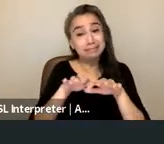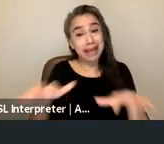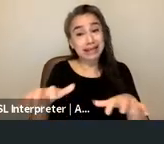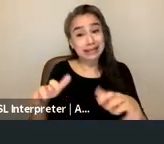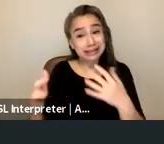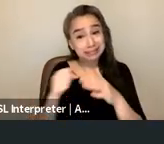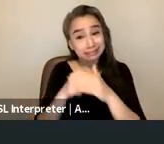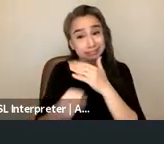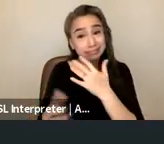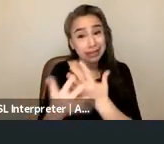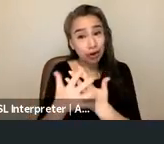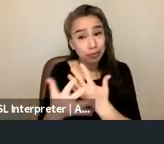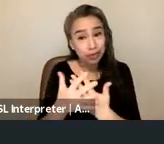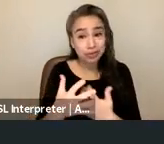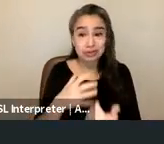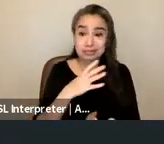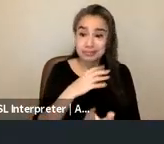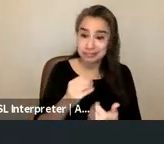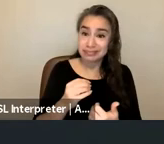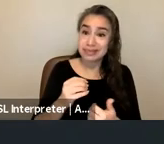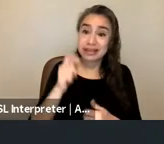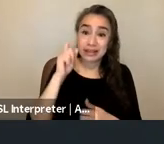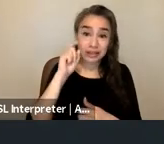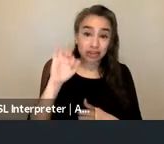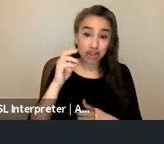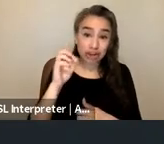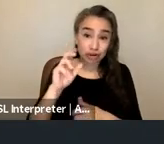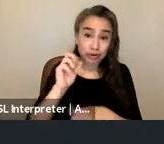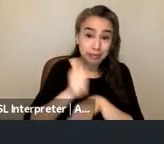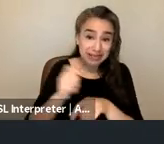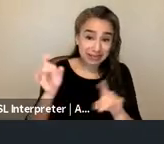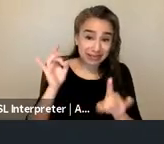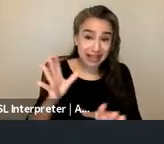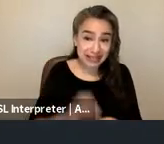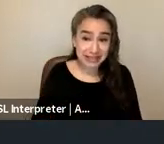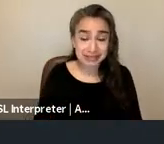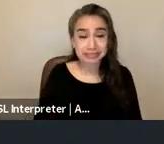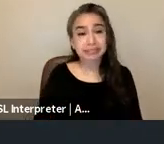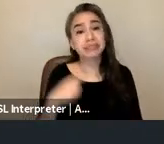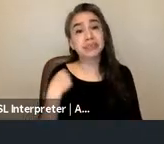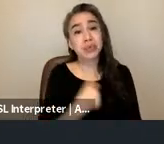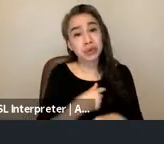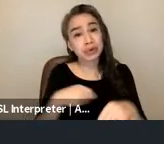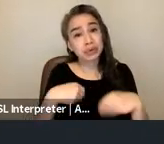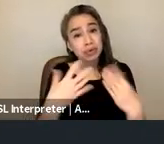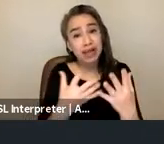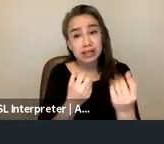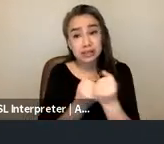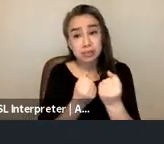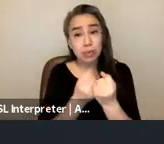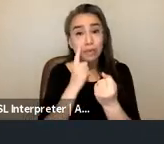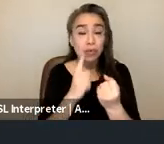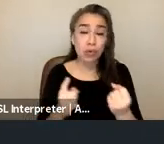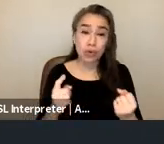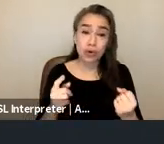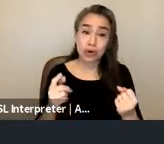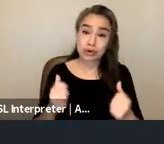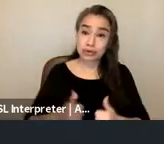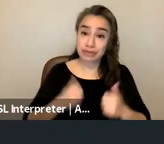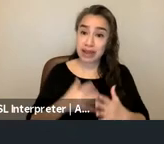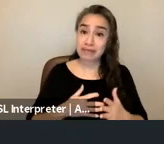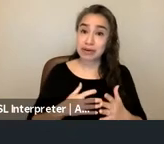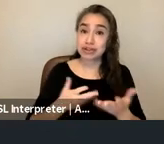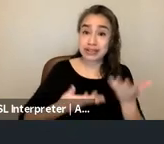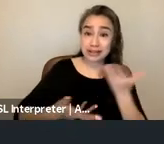in our direct service organizations as we were providing support for survivors of interpersonal violence